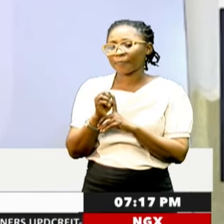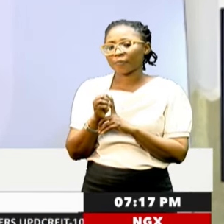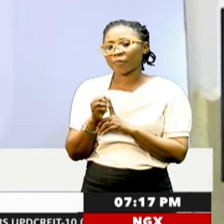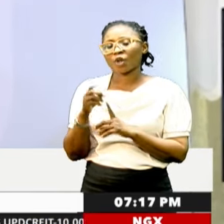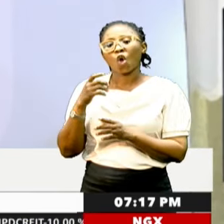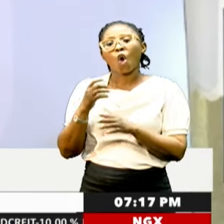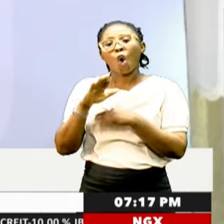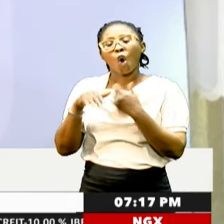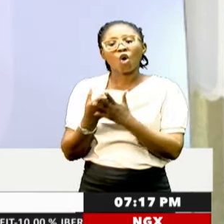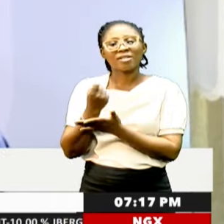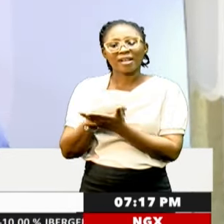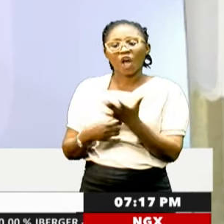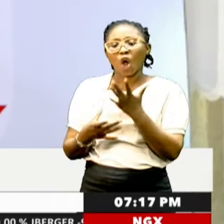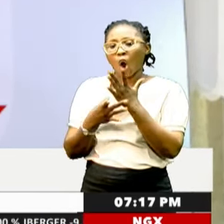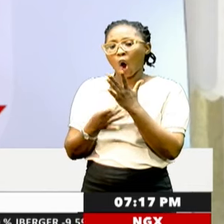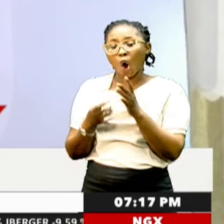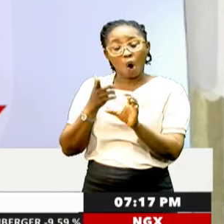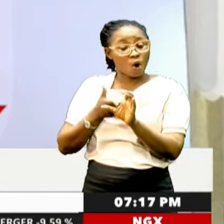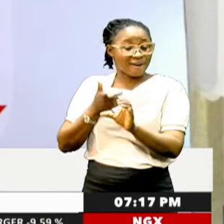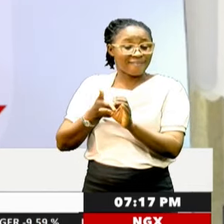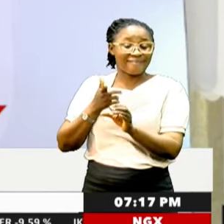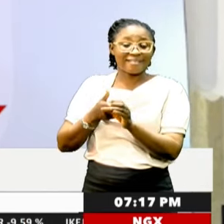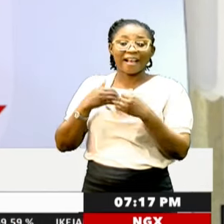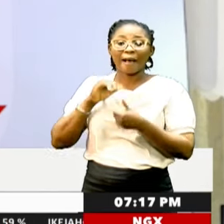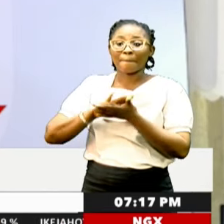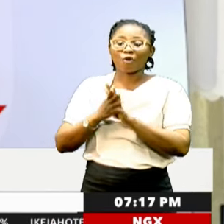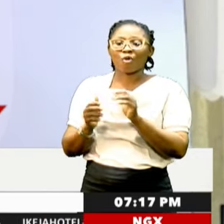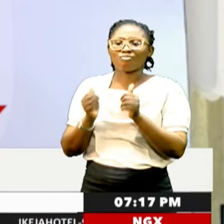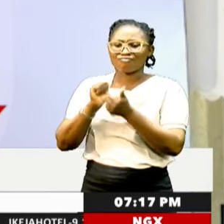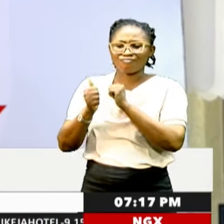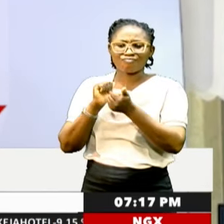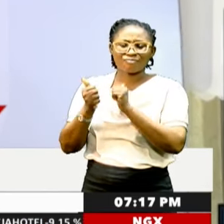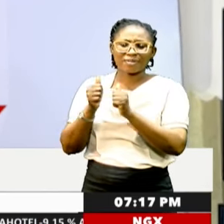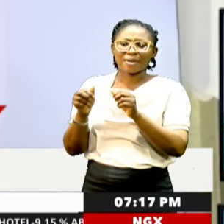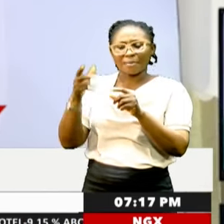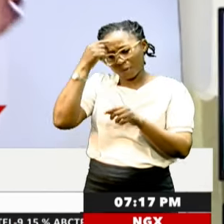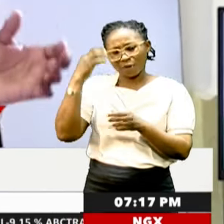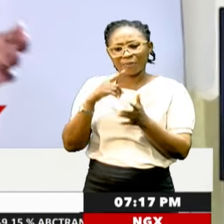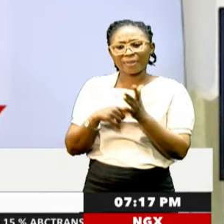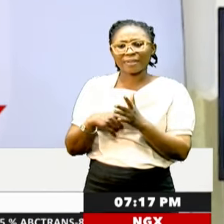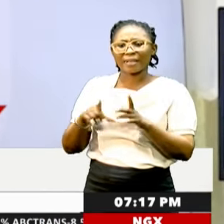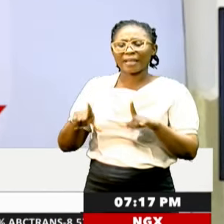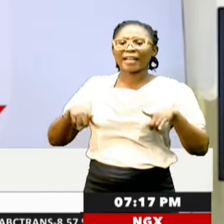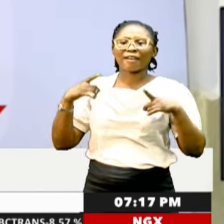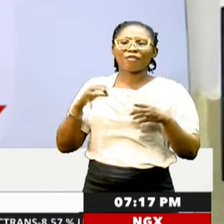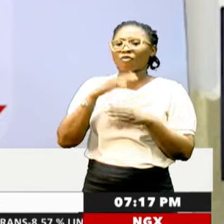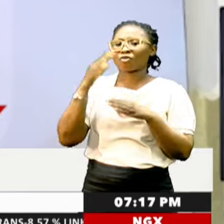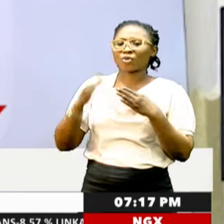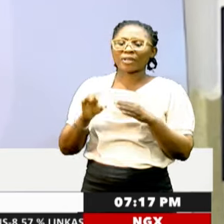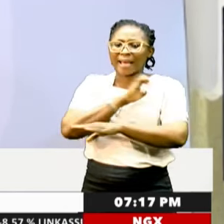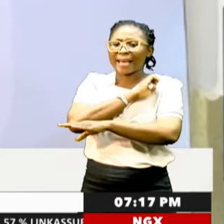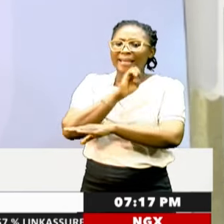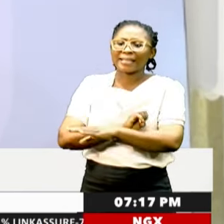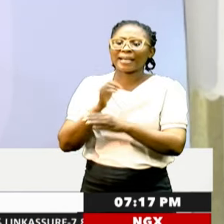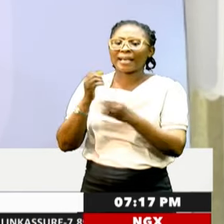sector, the oil and gas sector, has become more competitive. And as a result, the likes of TotalE Energies have